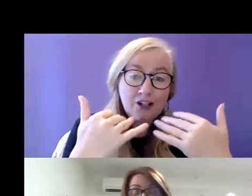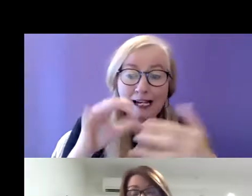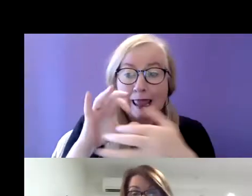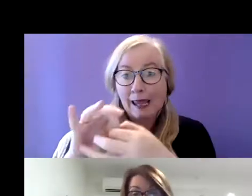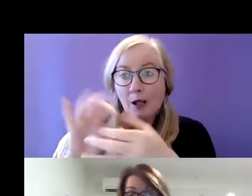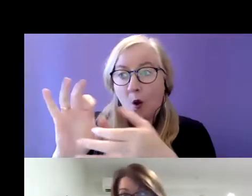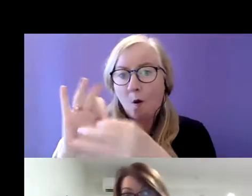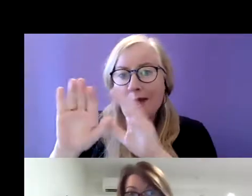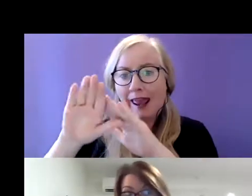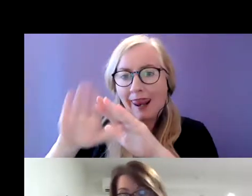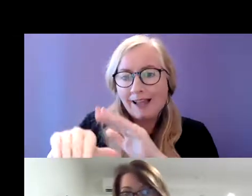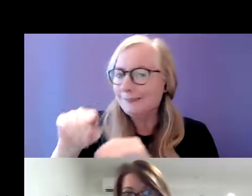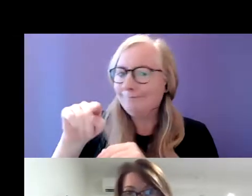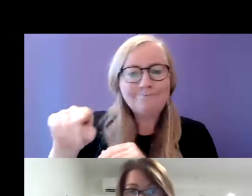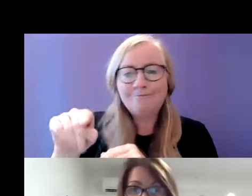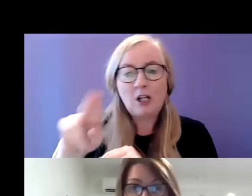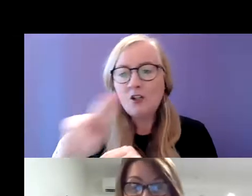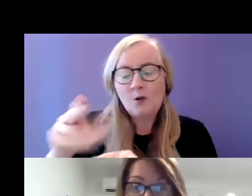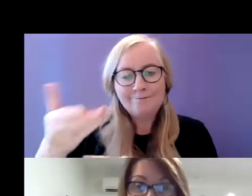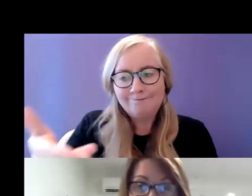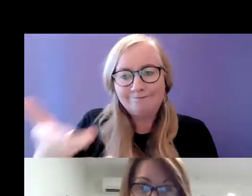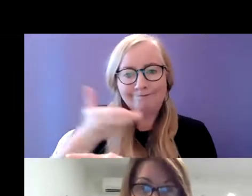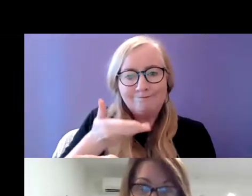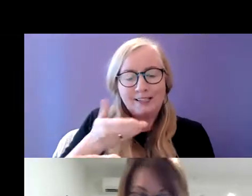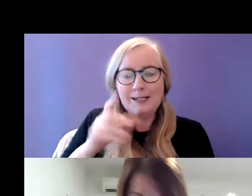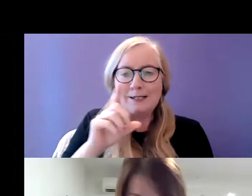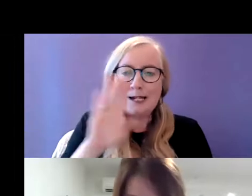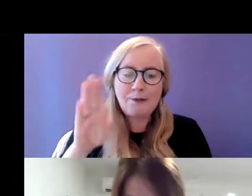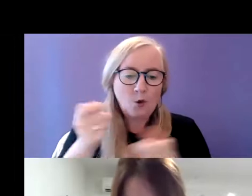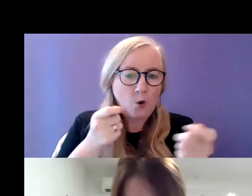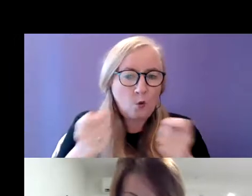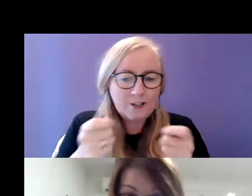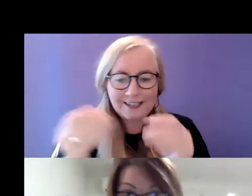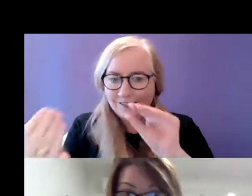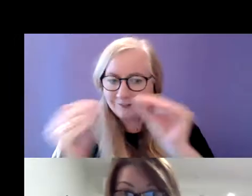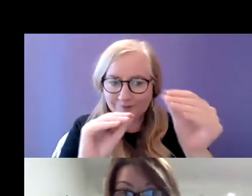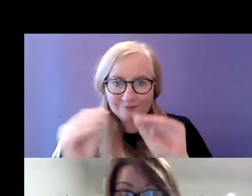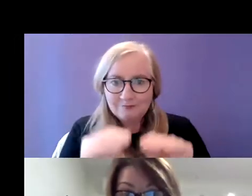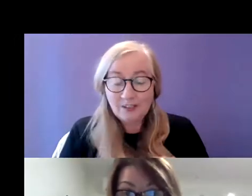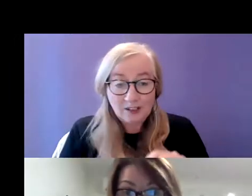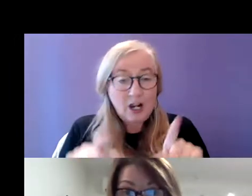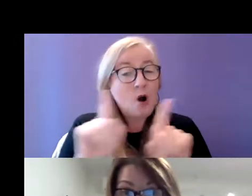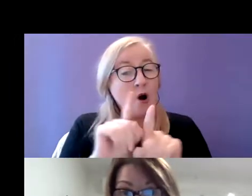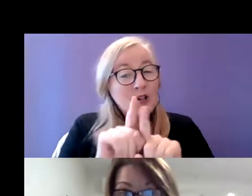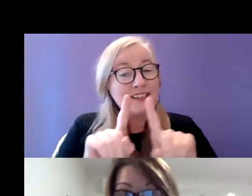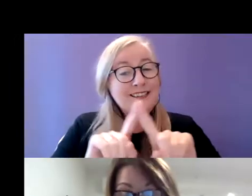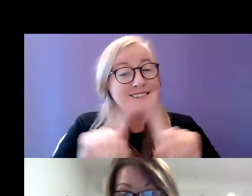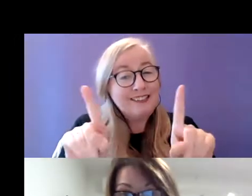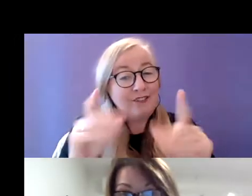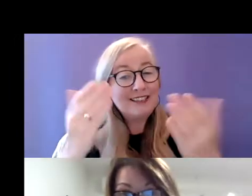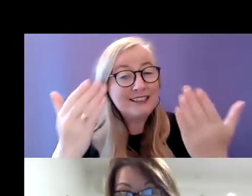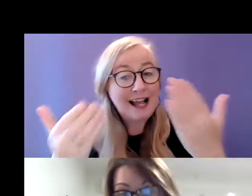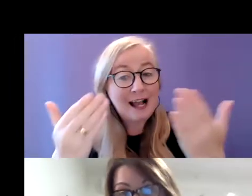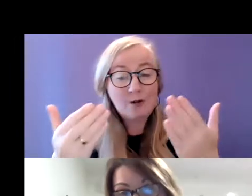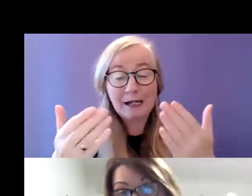homelessness doesn't travel back up to the database coordinator to record it in the database. And also there's differences in how it is